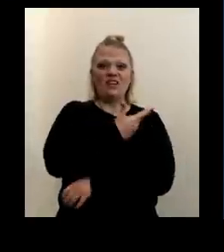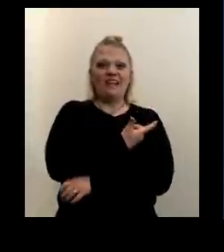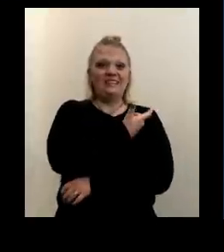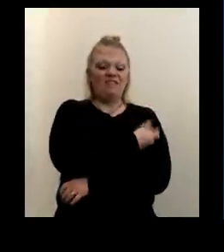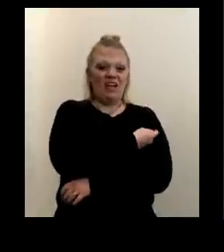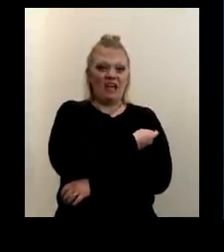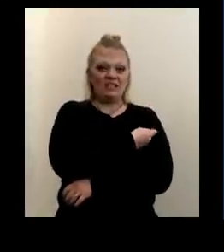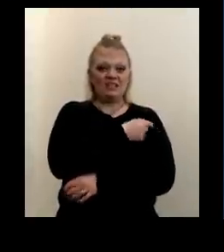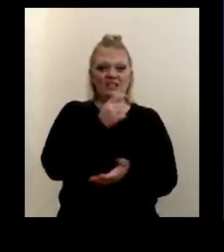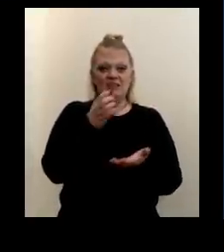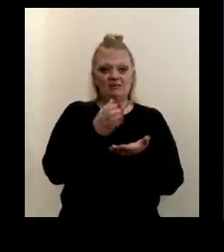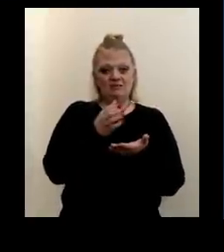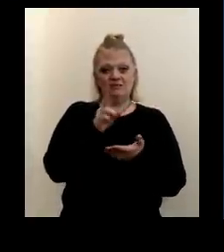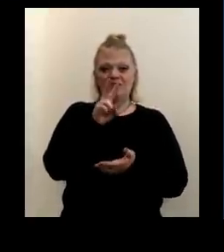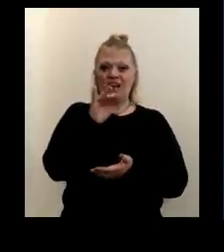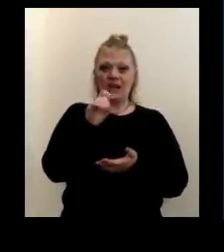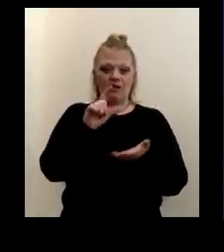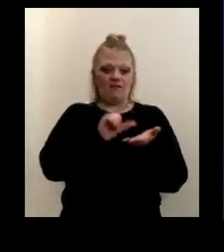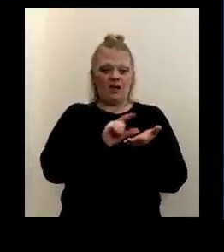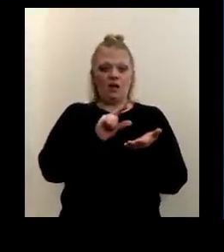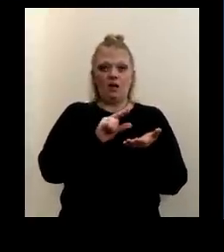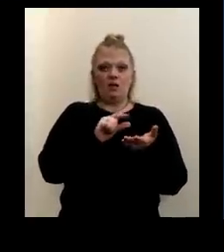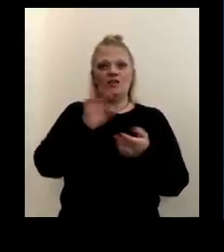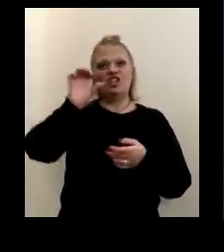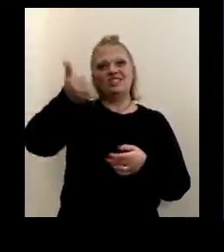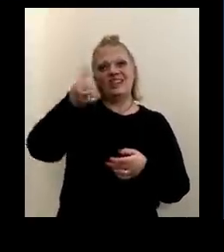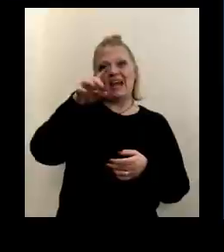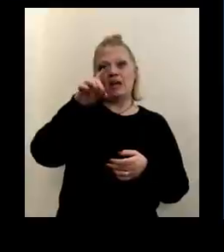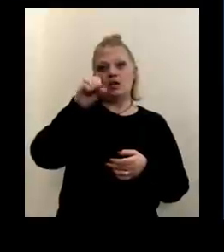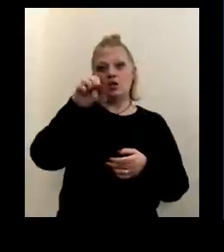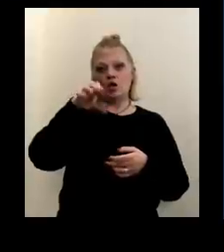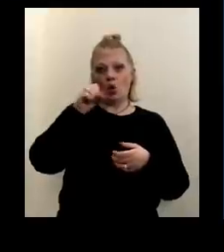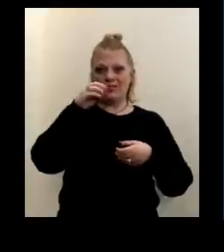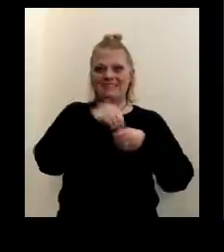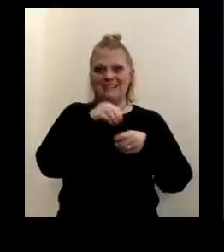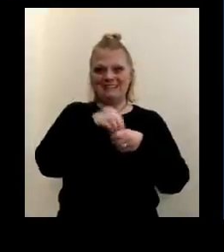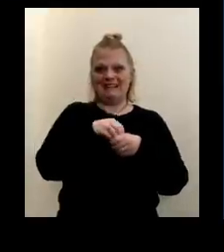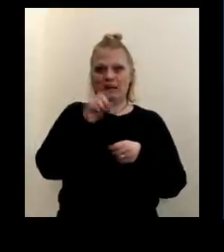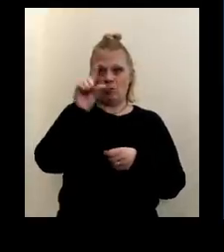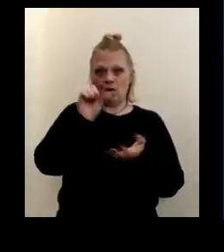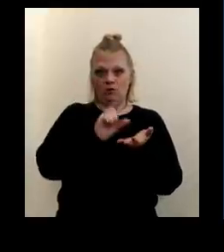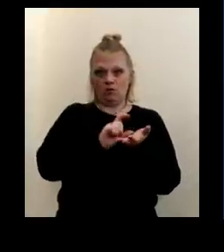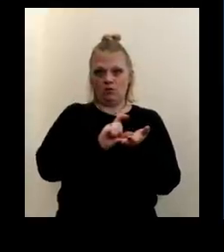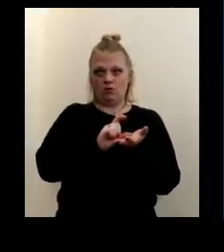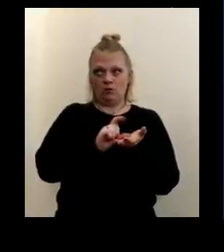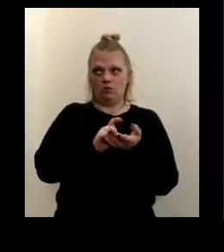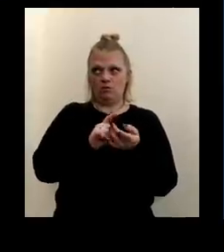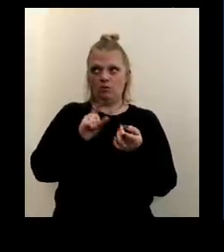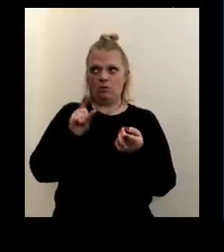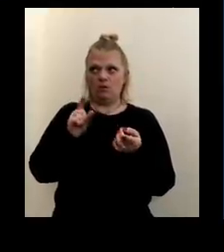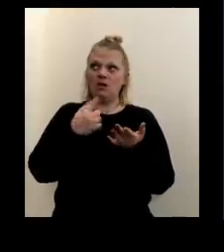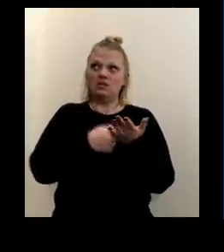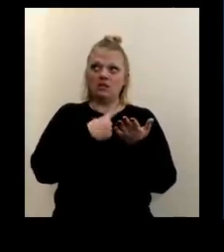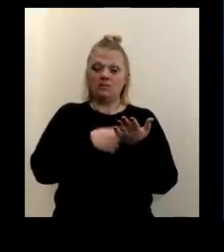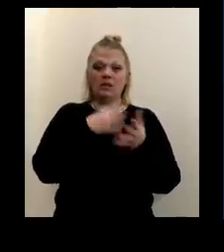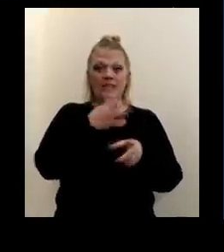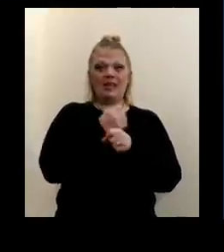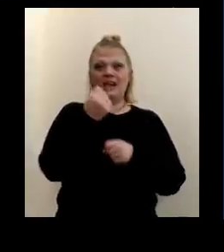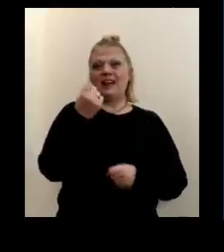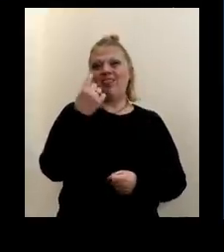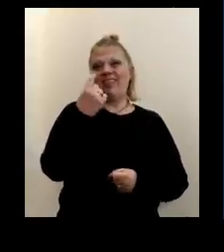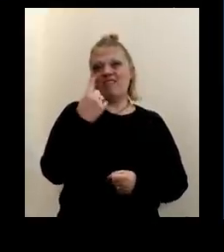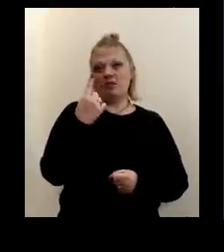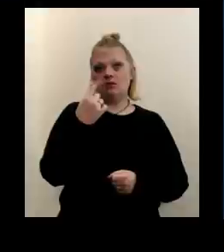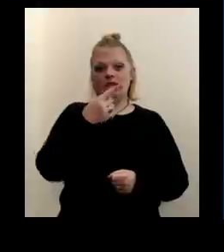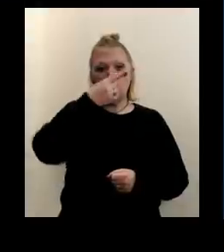uh, vial that holds 10 doses. Our staff is telling us, like you've heard from elsewhere, they're actually getting 11 doses. It's a half